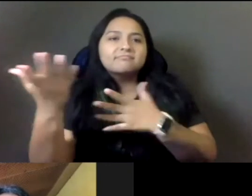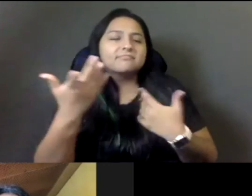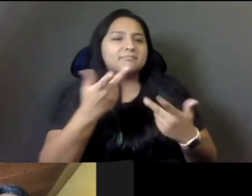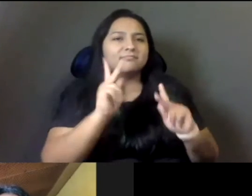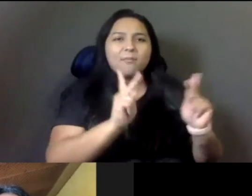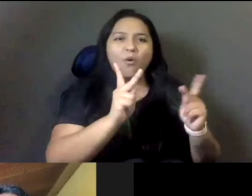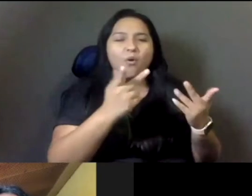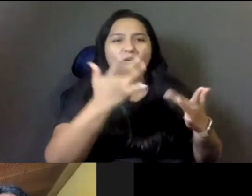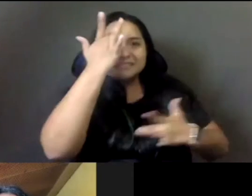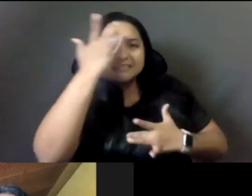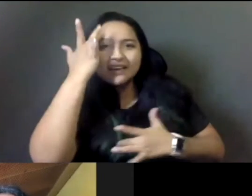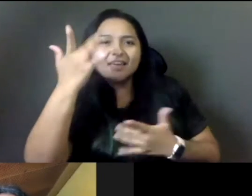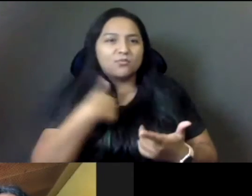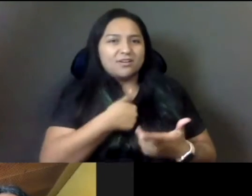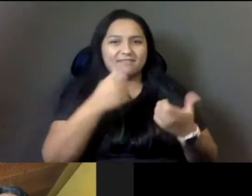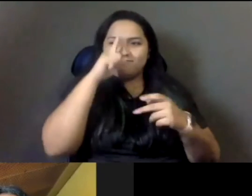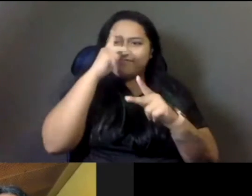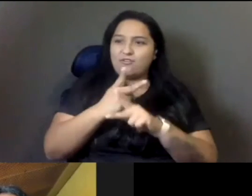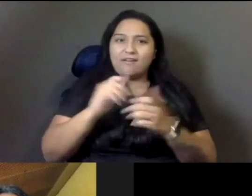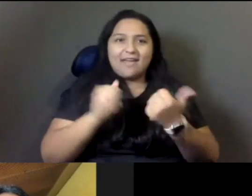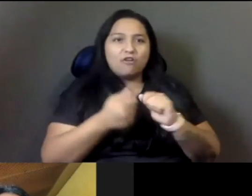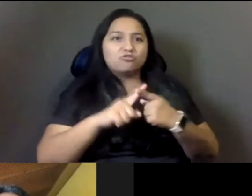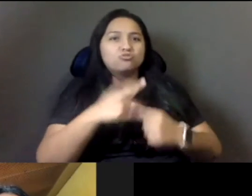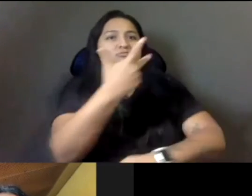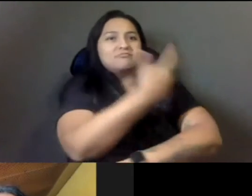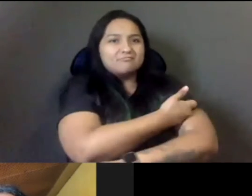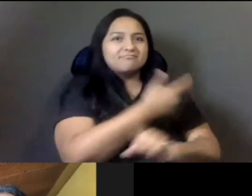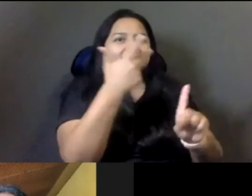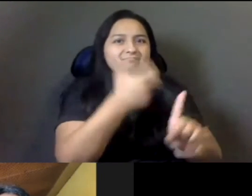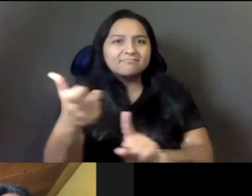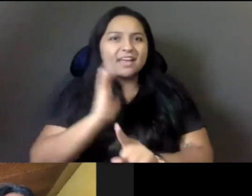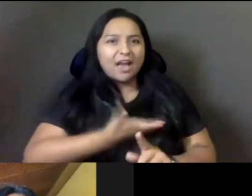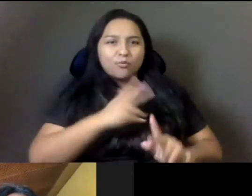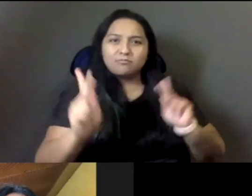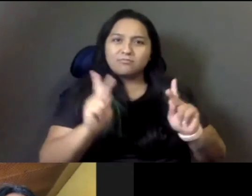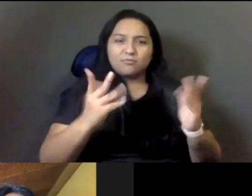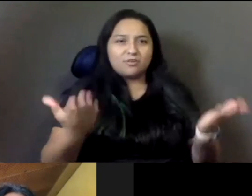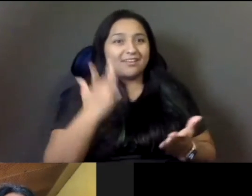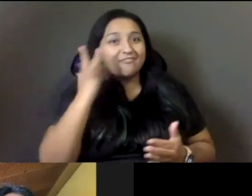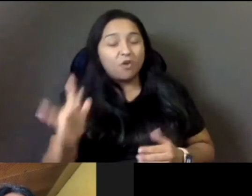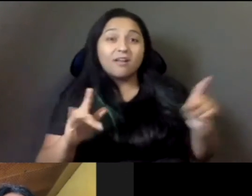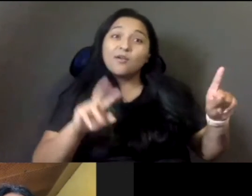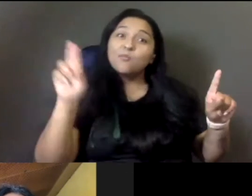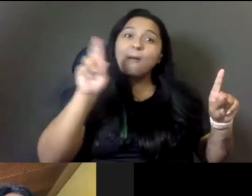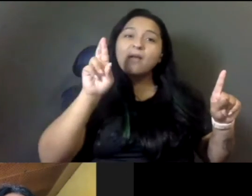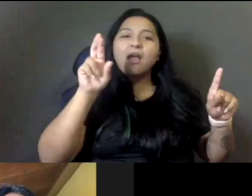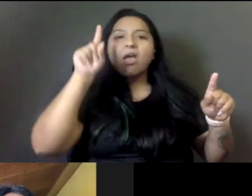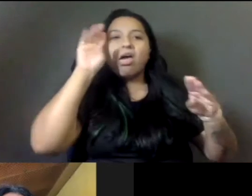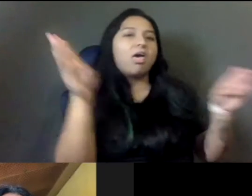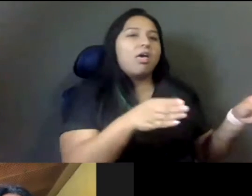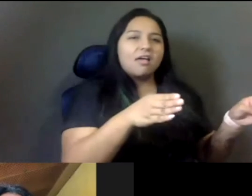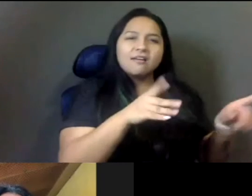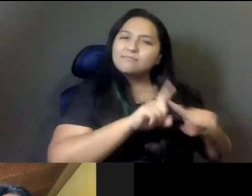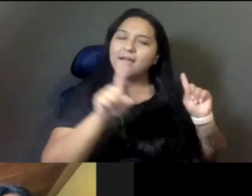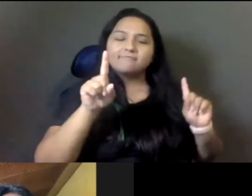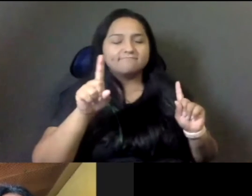Republicans want us to, you know, focus on something that's different, but you know what, I'm committed a hundred percent to voting no on this recall